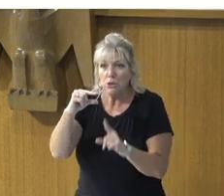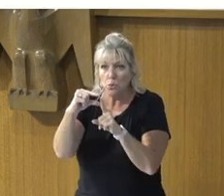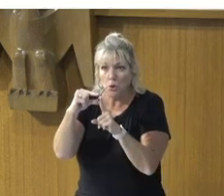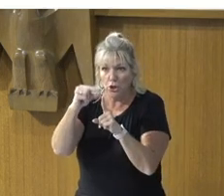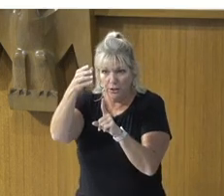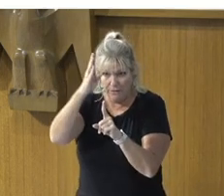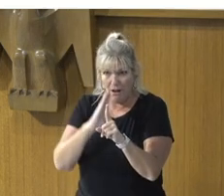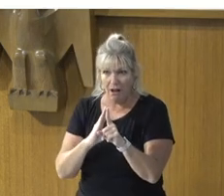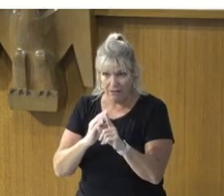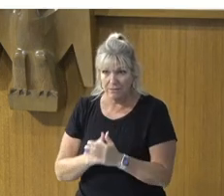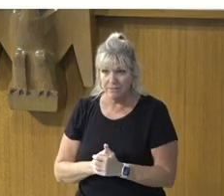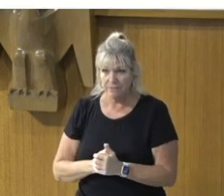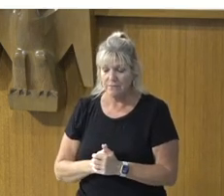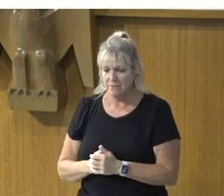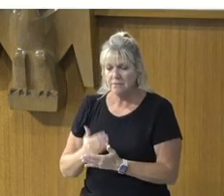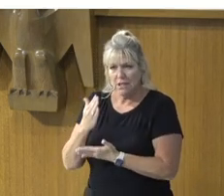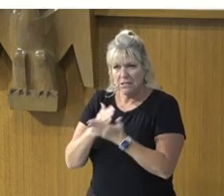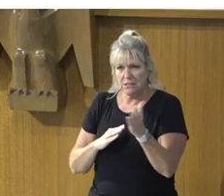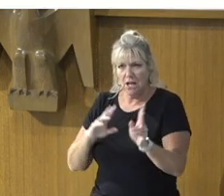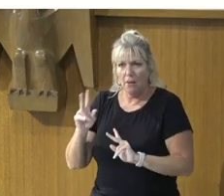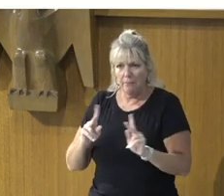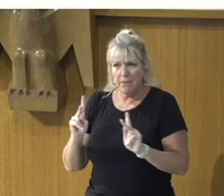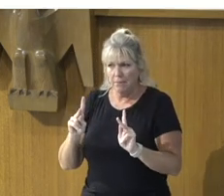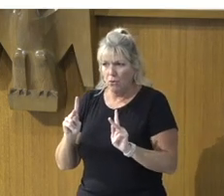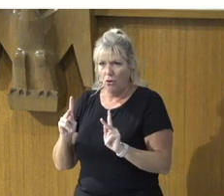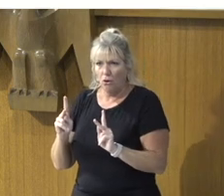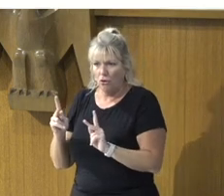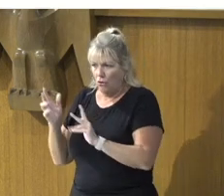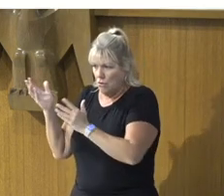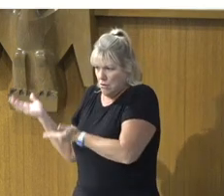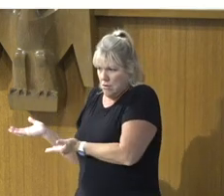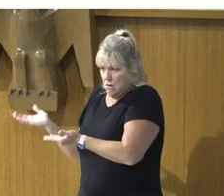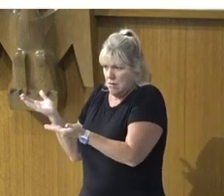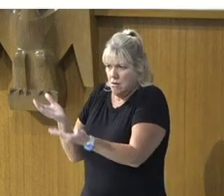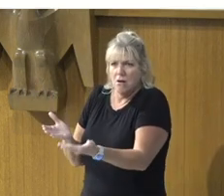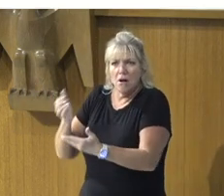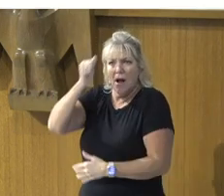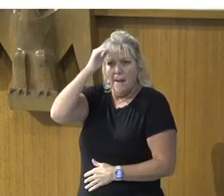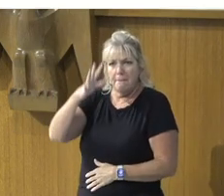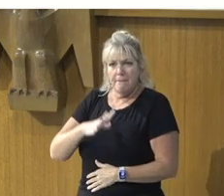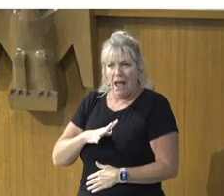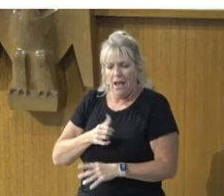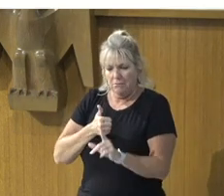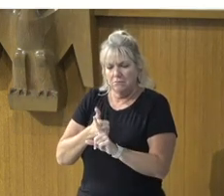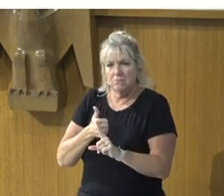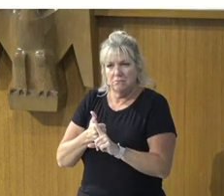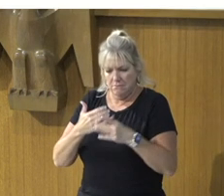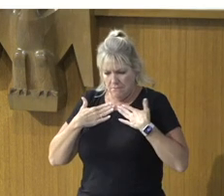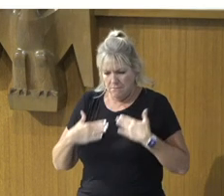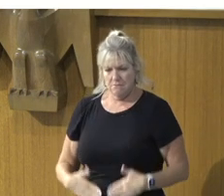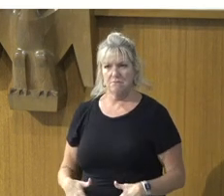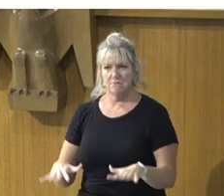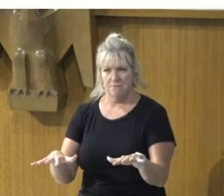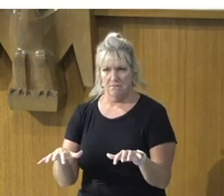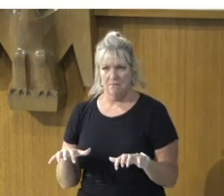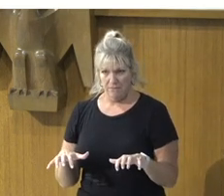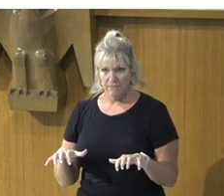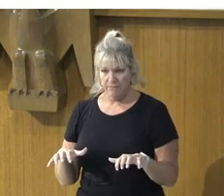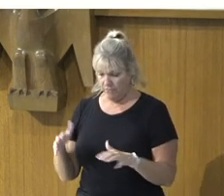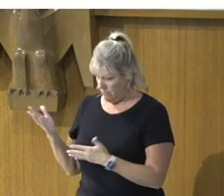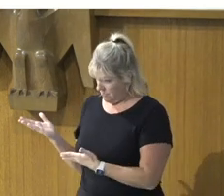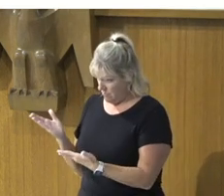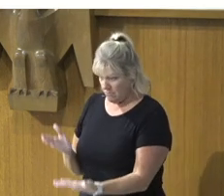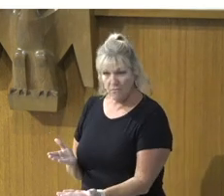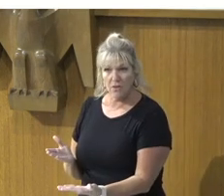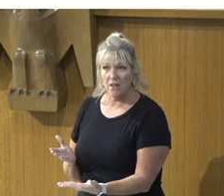Then some people came carrying a paralyzed man to Jesus. And when they could